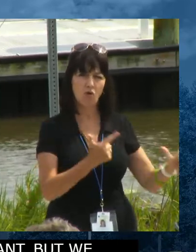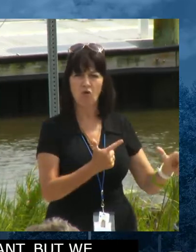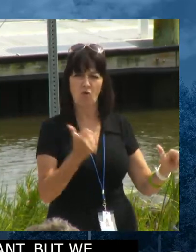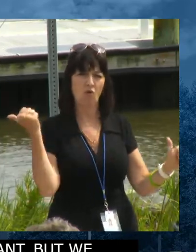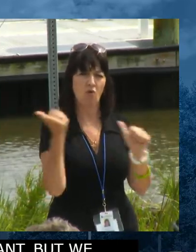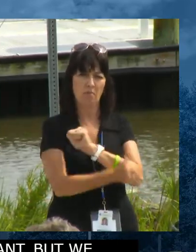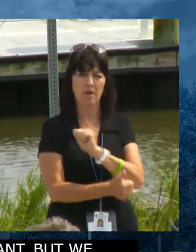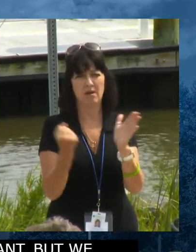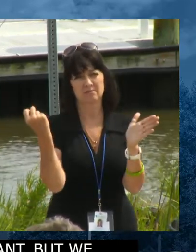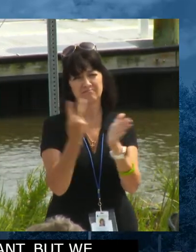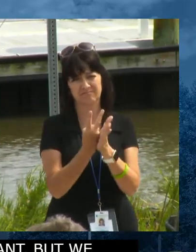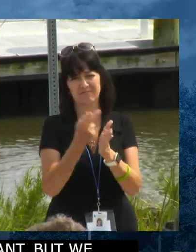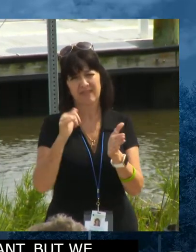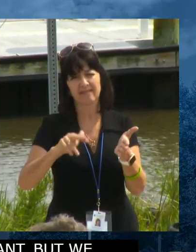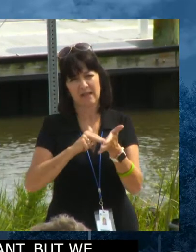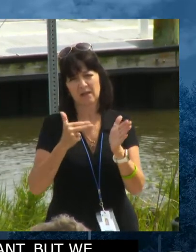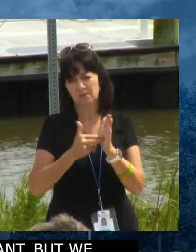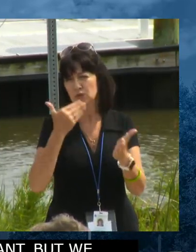Thank you very much.